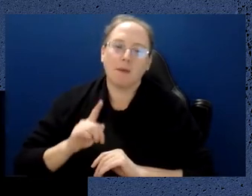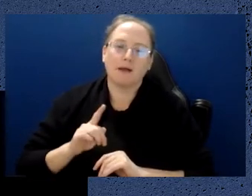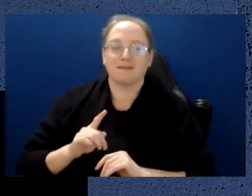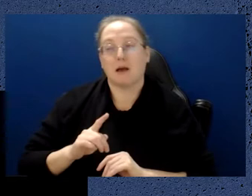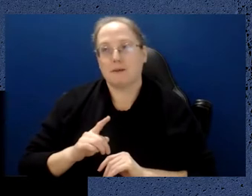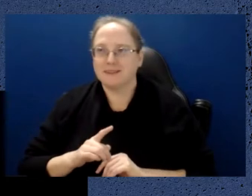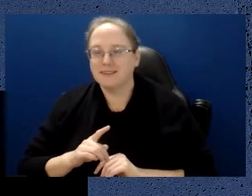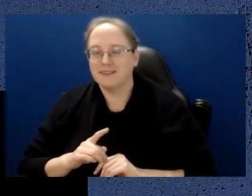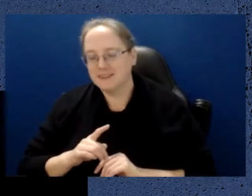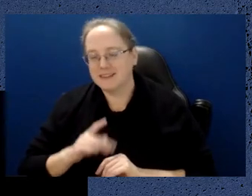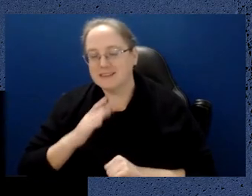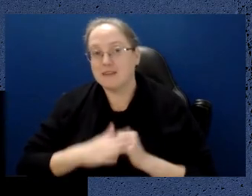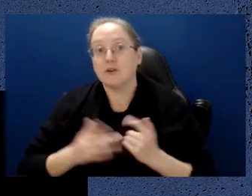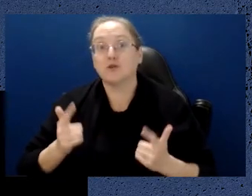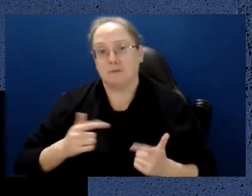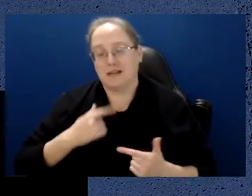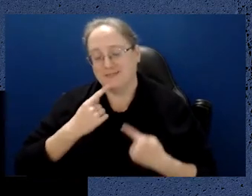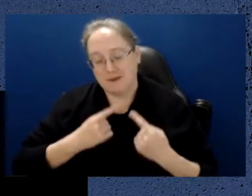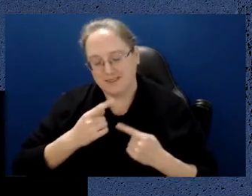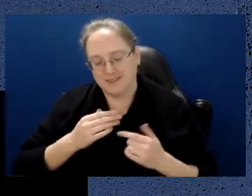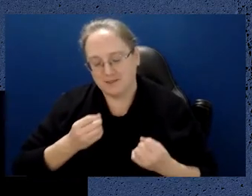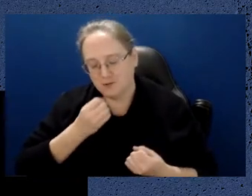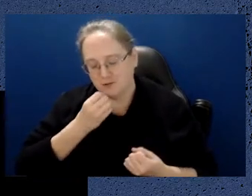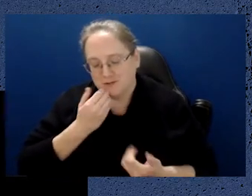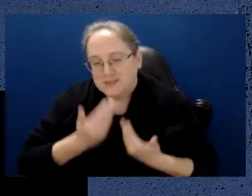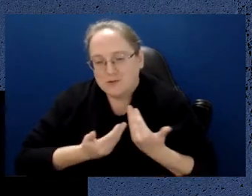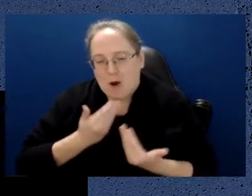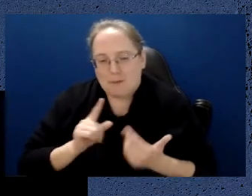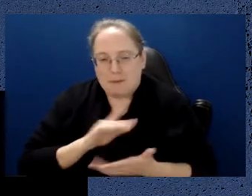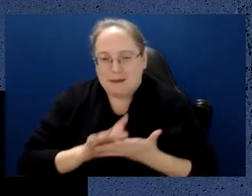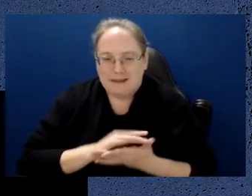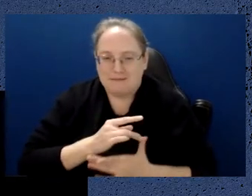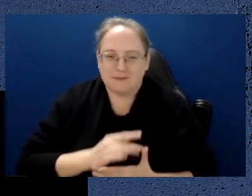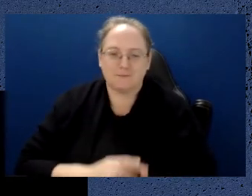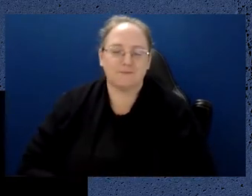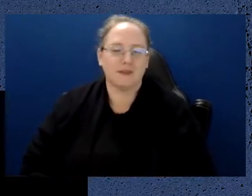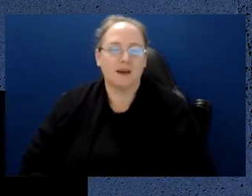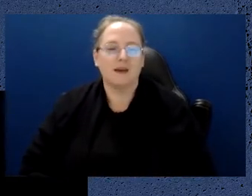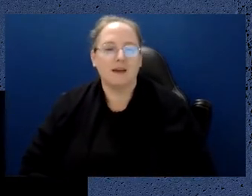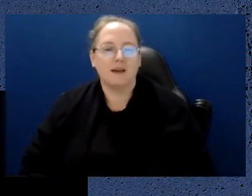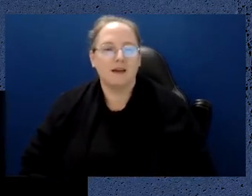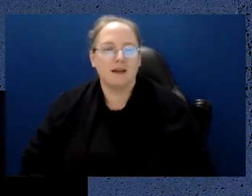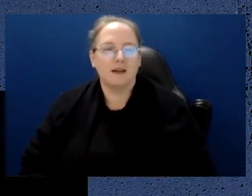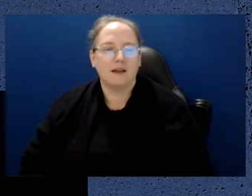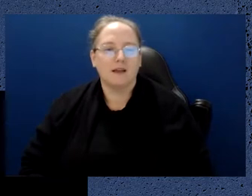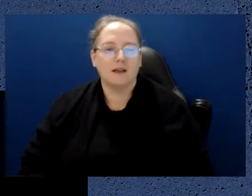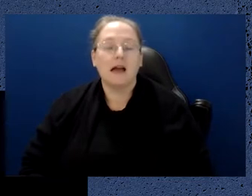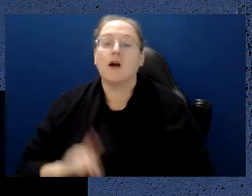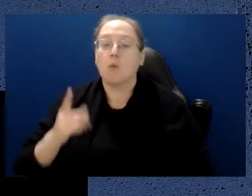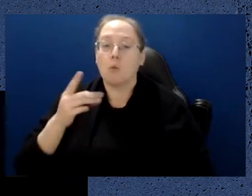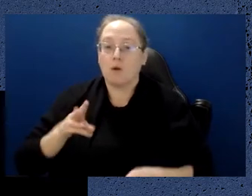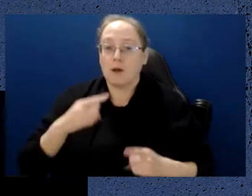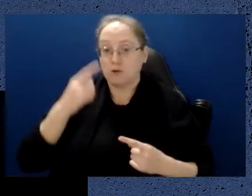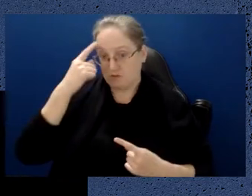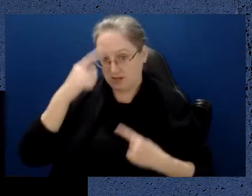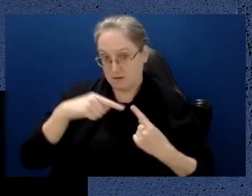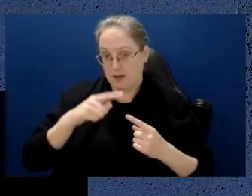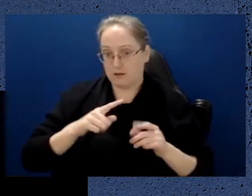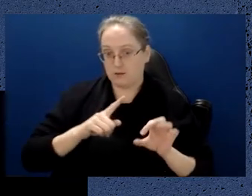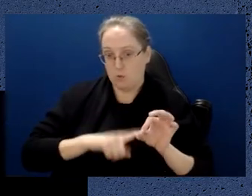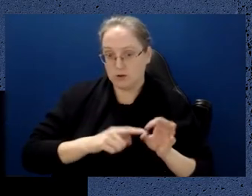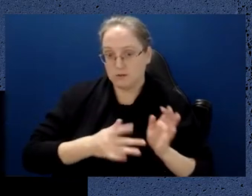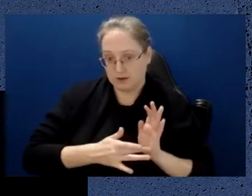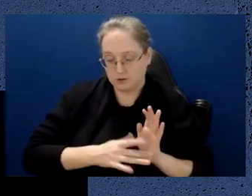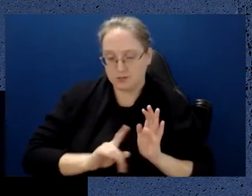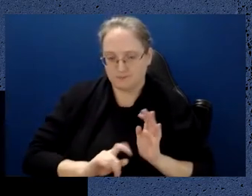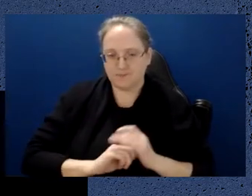of quantum technologies to absorb. So one way to think of quantum technologies is, as was mentioned, we